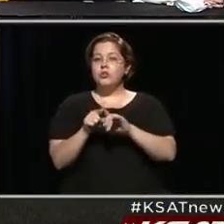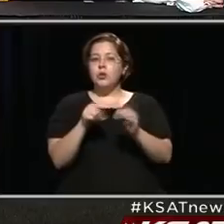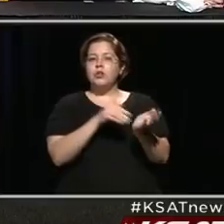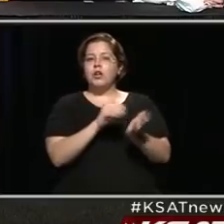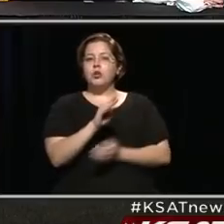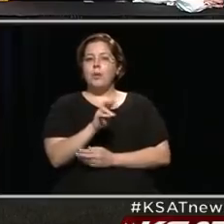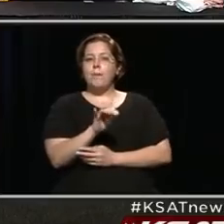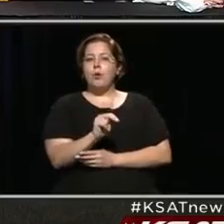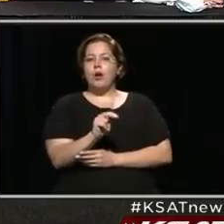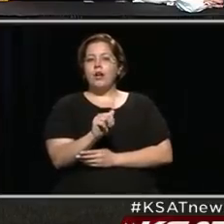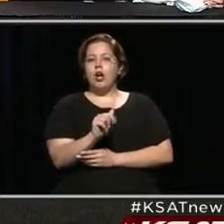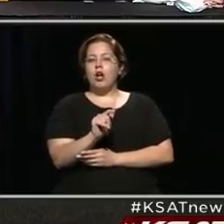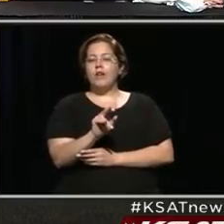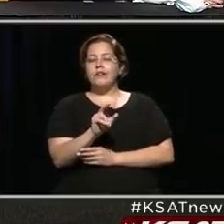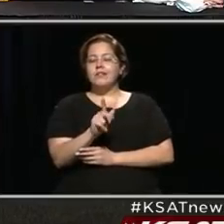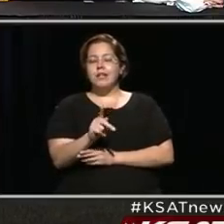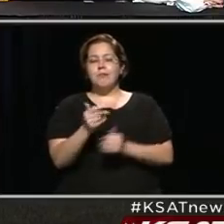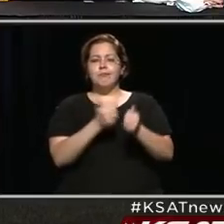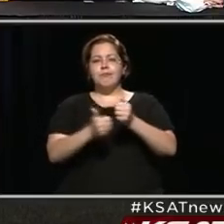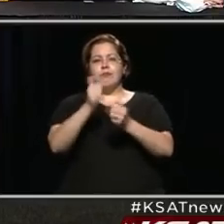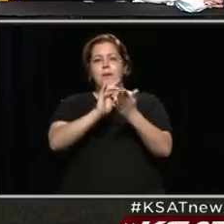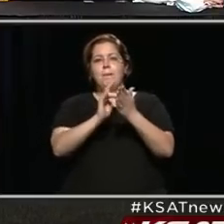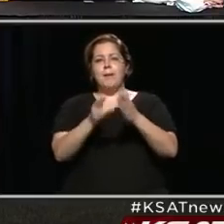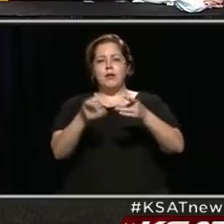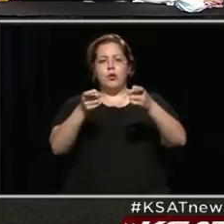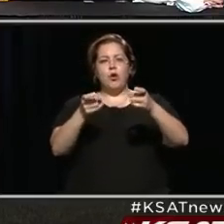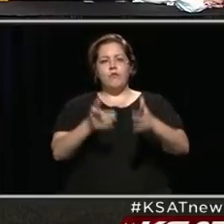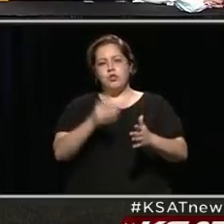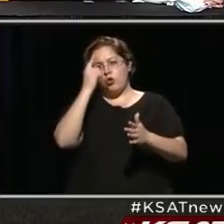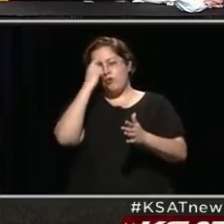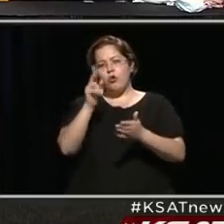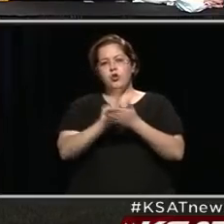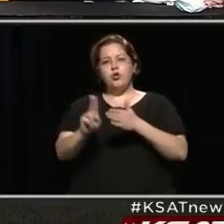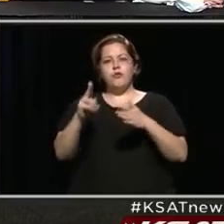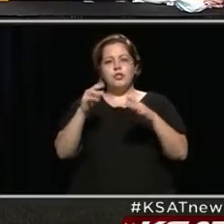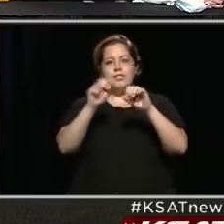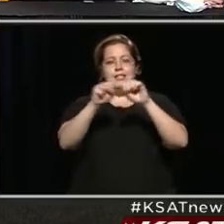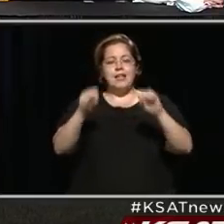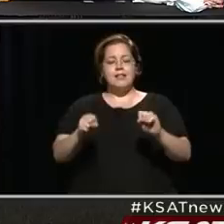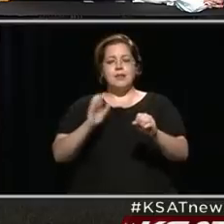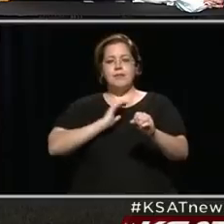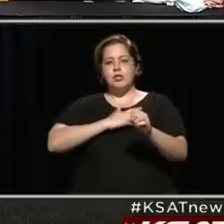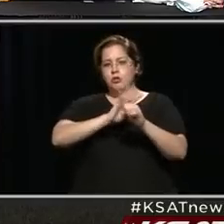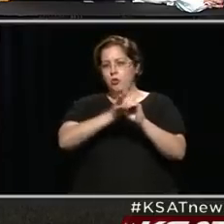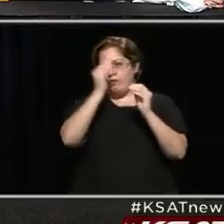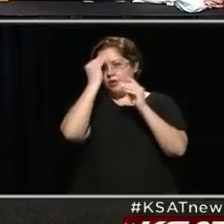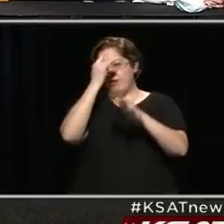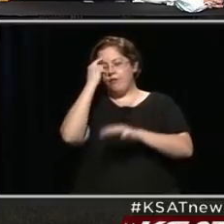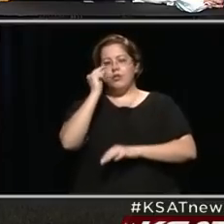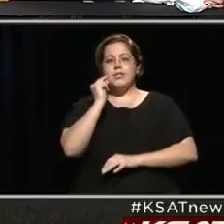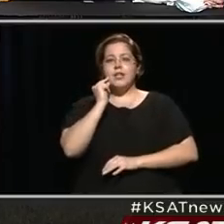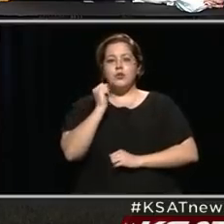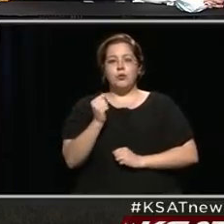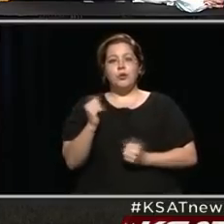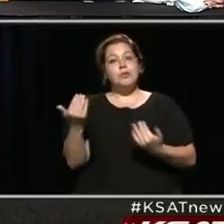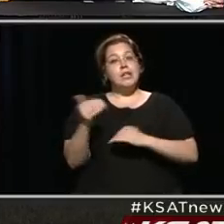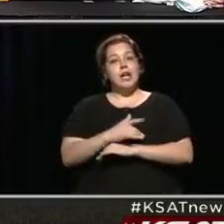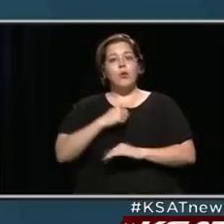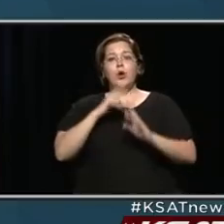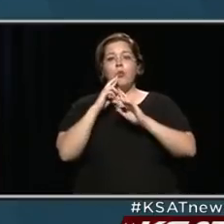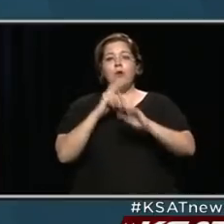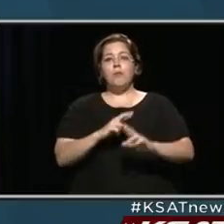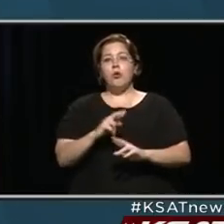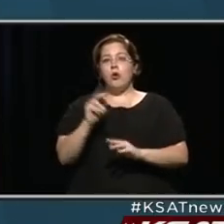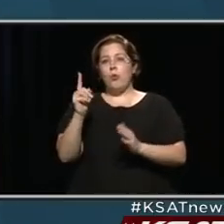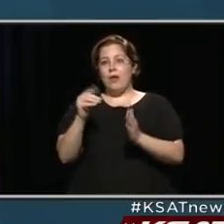Alsip, who is the chief medical officer of the University Health System. This is our update of COVID-19 in San Antonio. Tonight, we are reporting